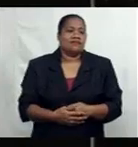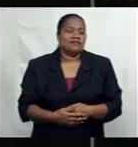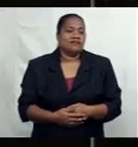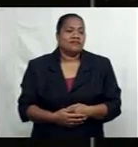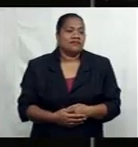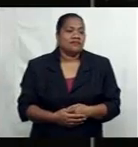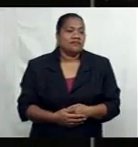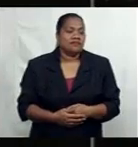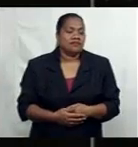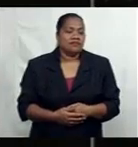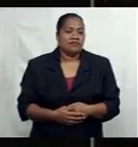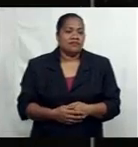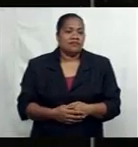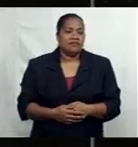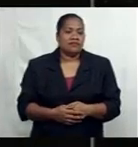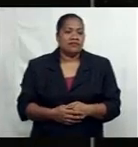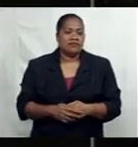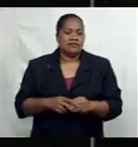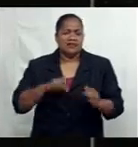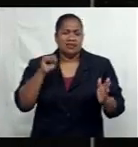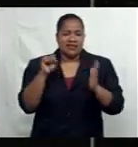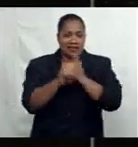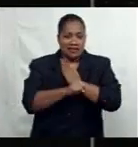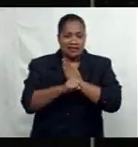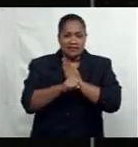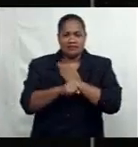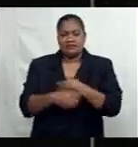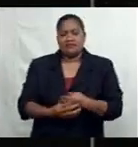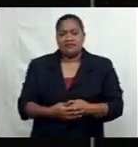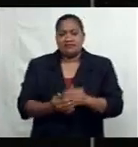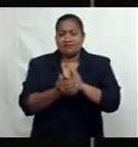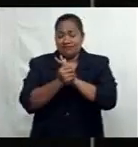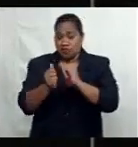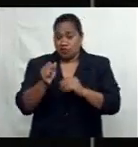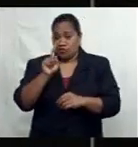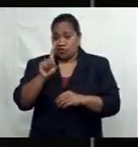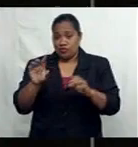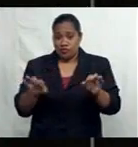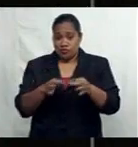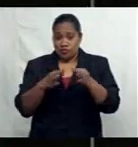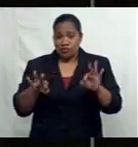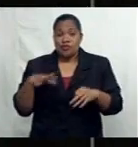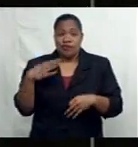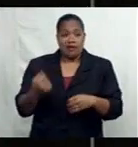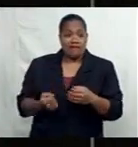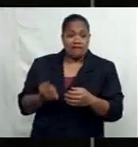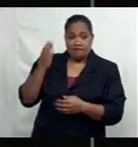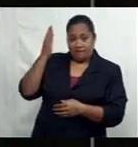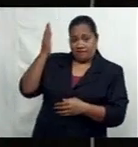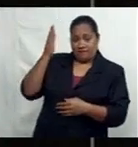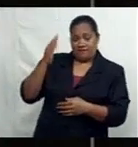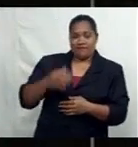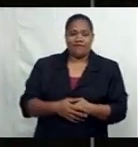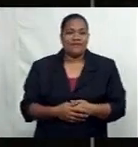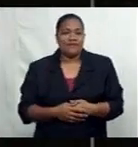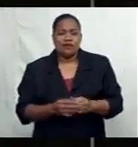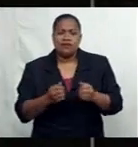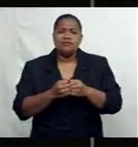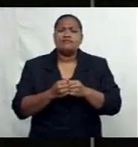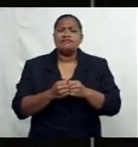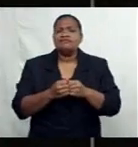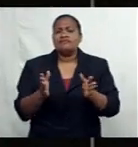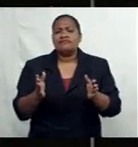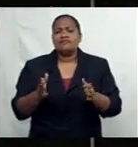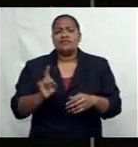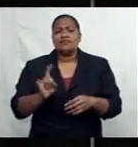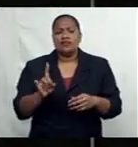Hidden talent and with just one song is all Apu Kuki Nalawa had and to begin progressively building his